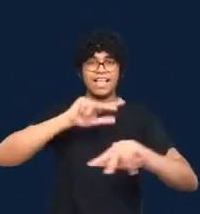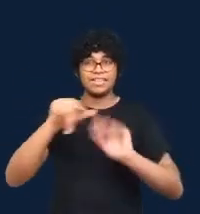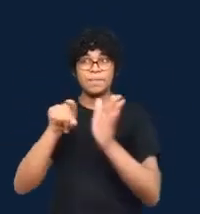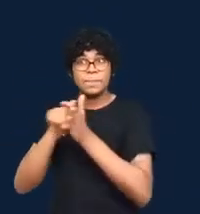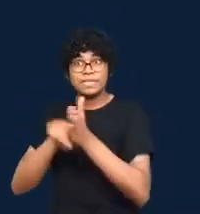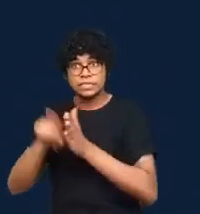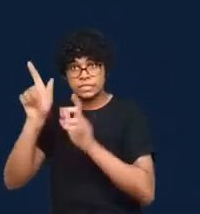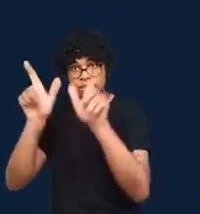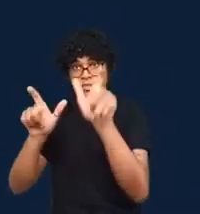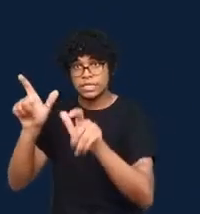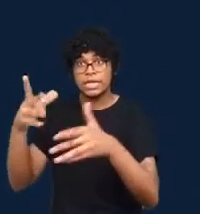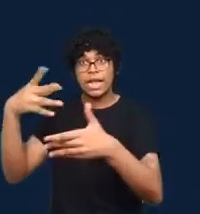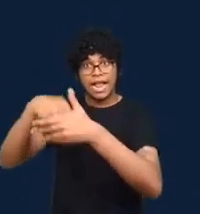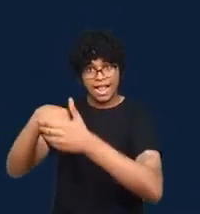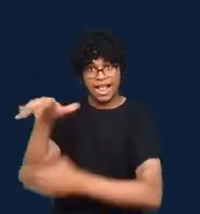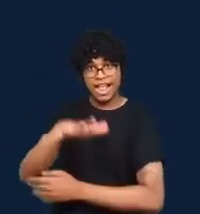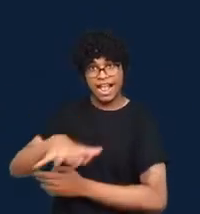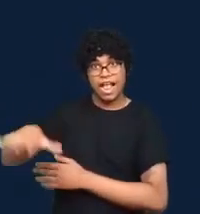practitioners.